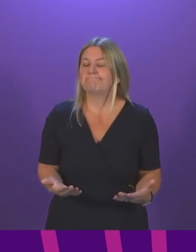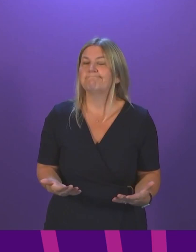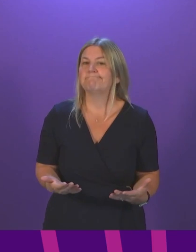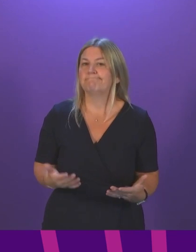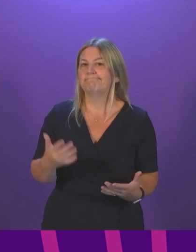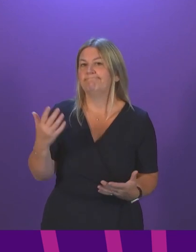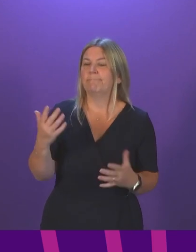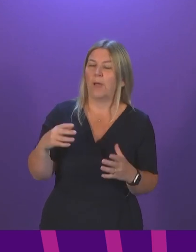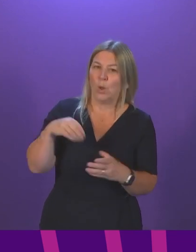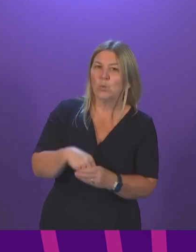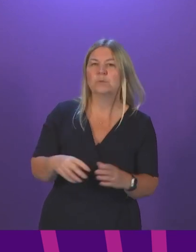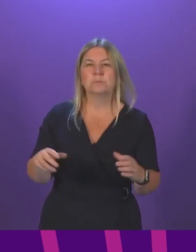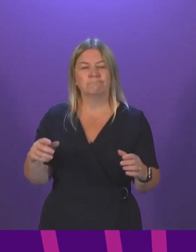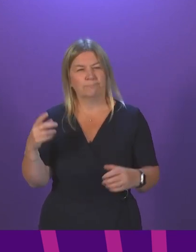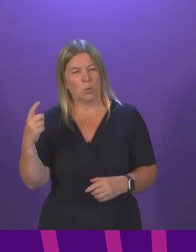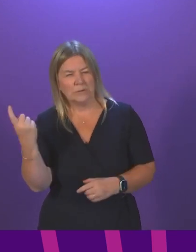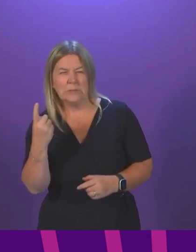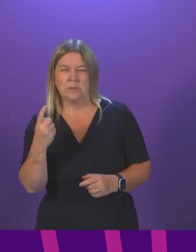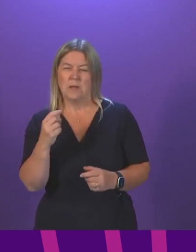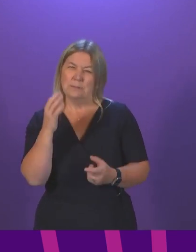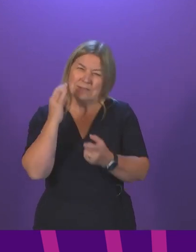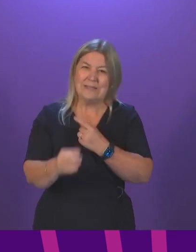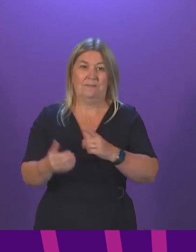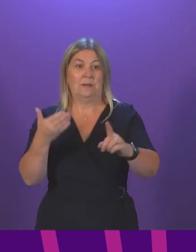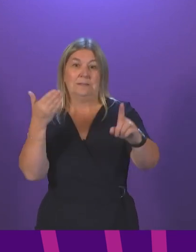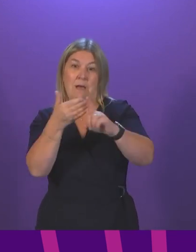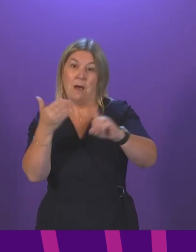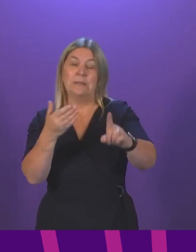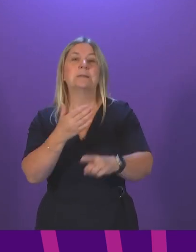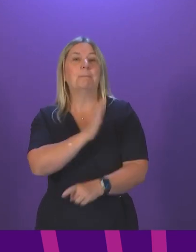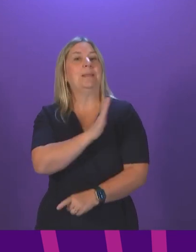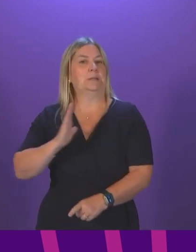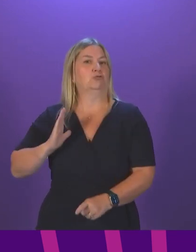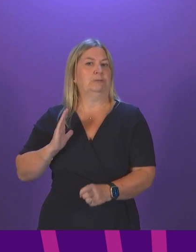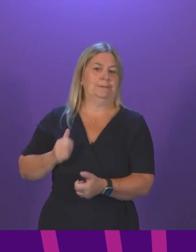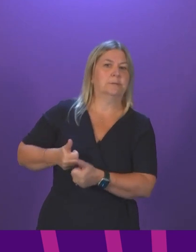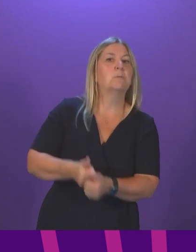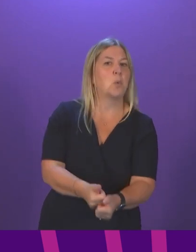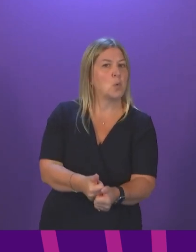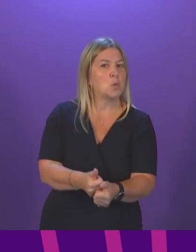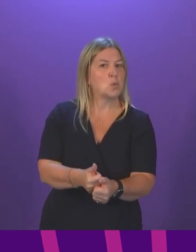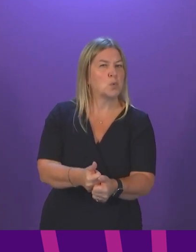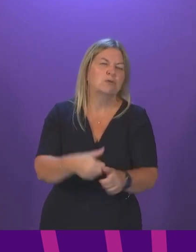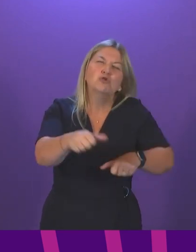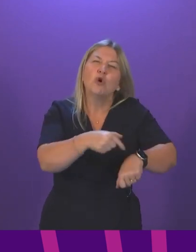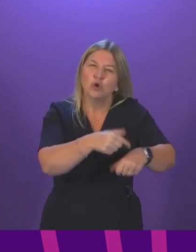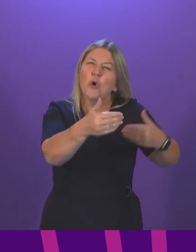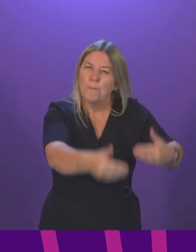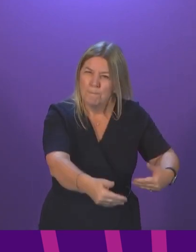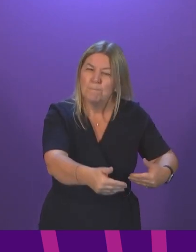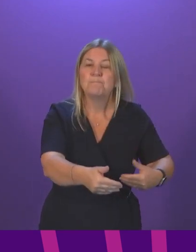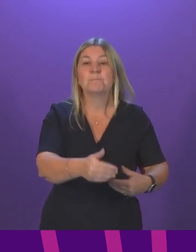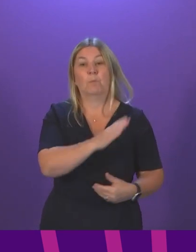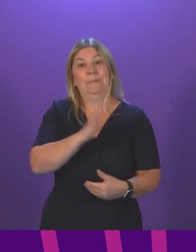consideration of seeking targeted military assistance to help deal with short-term pressure points. Such military